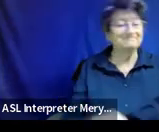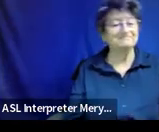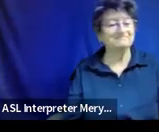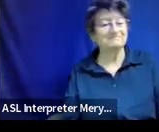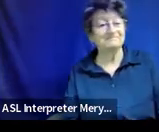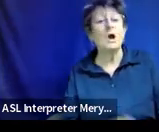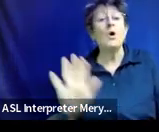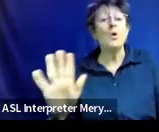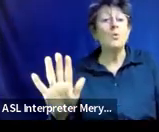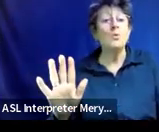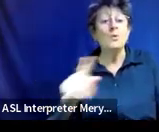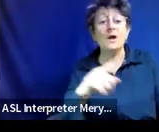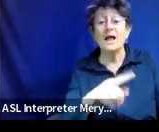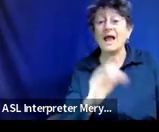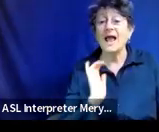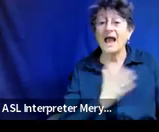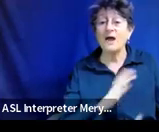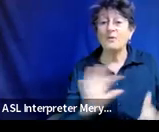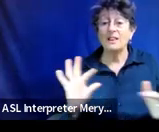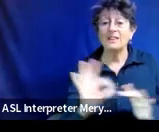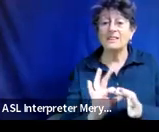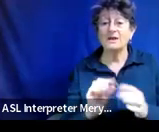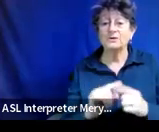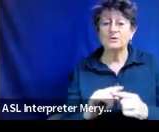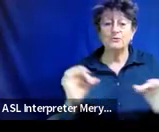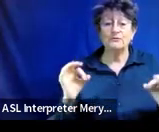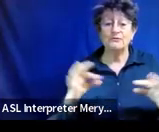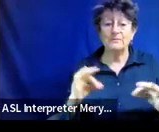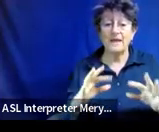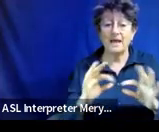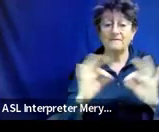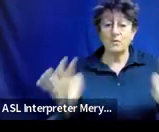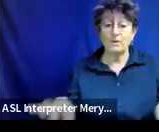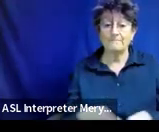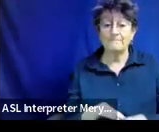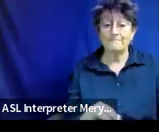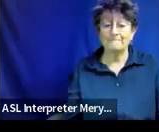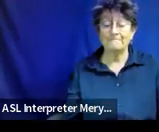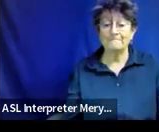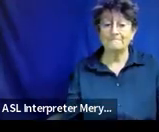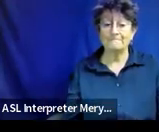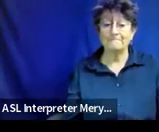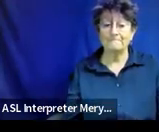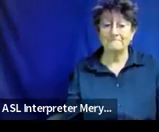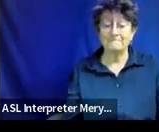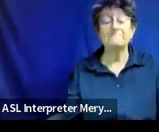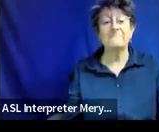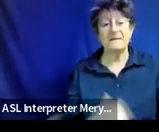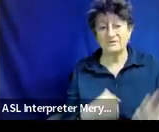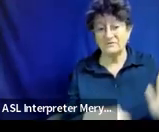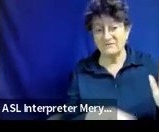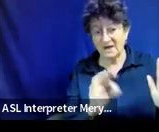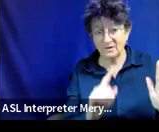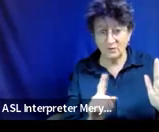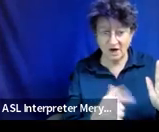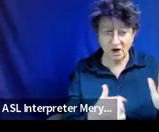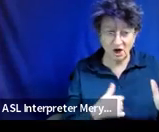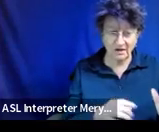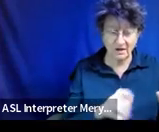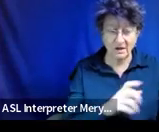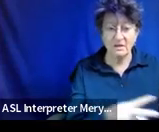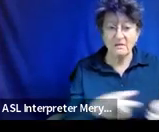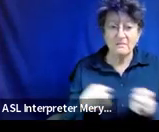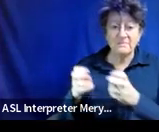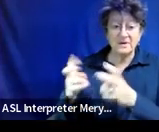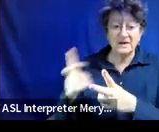Oh, and then this is our link to our feedback form. I'm going to try to, if can find where I am. I'm going to grab that and put it in the